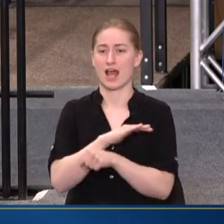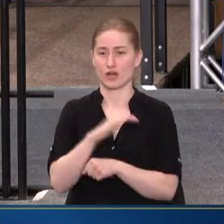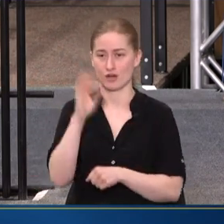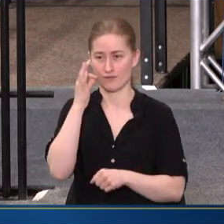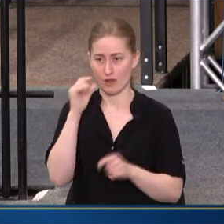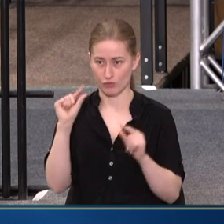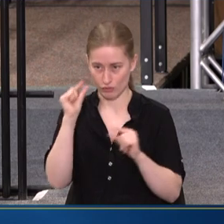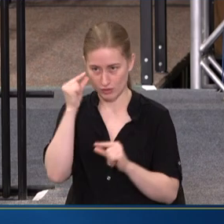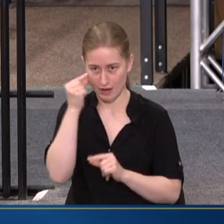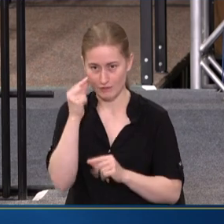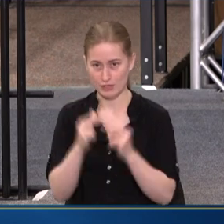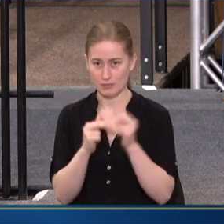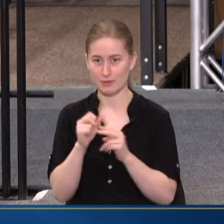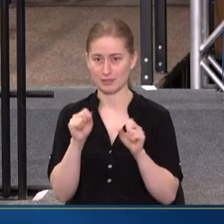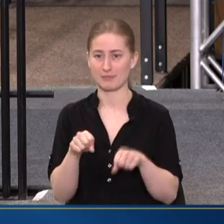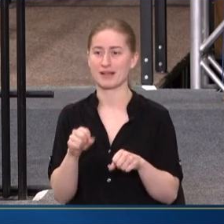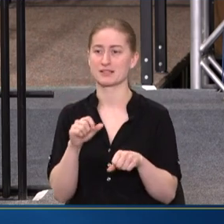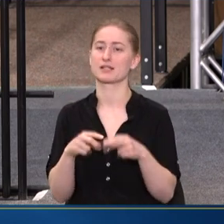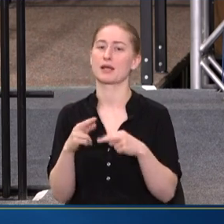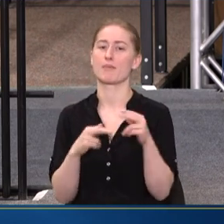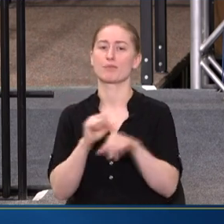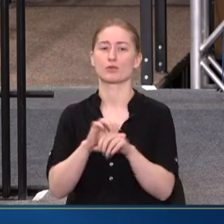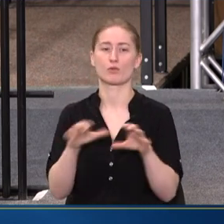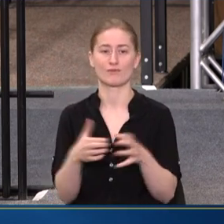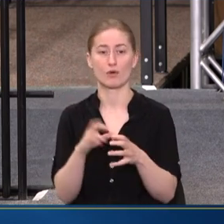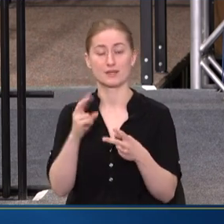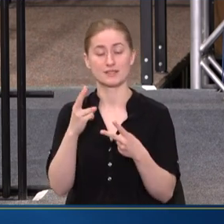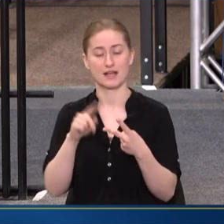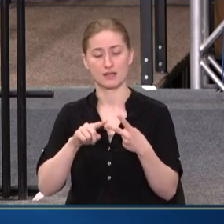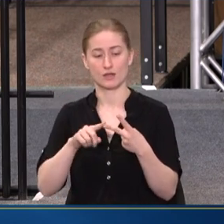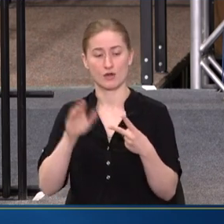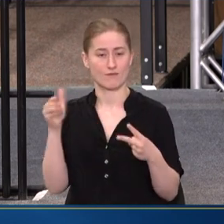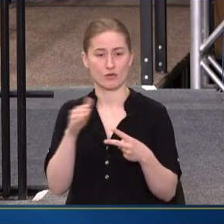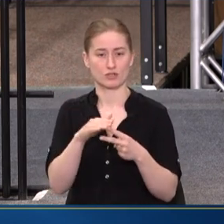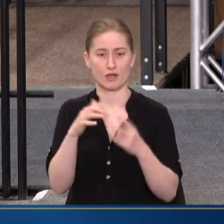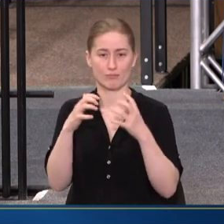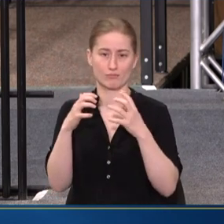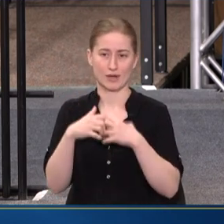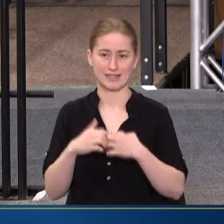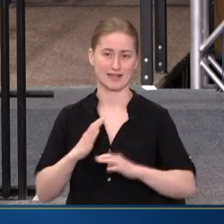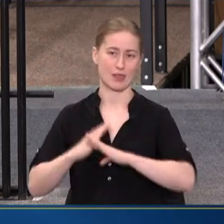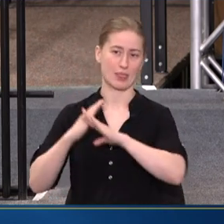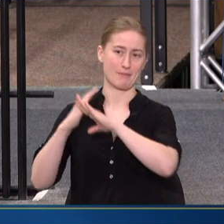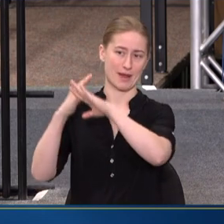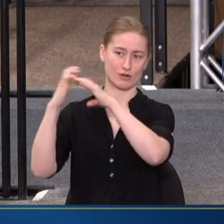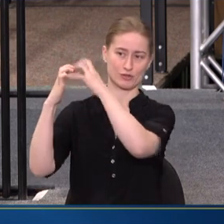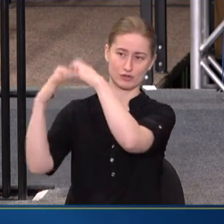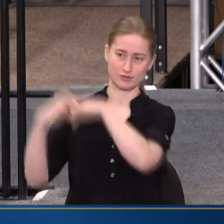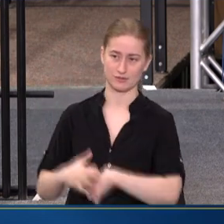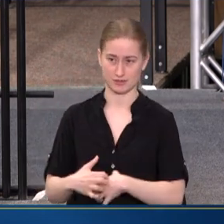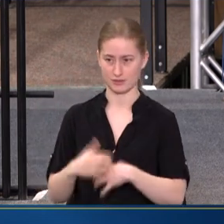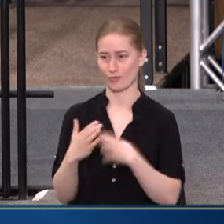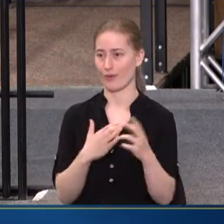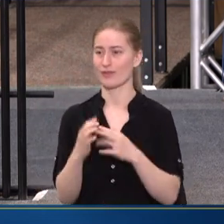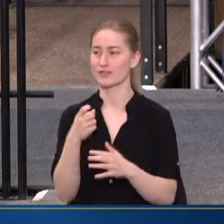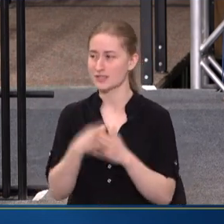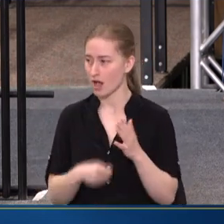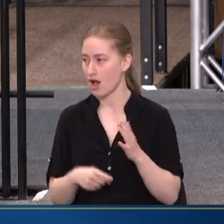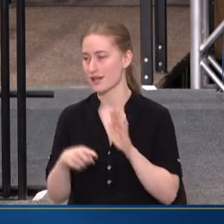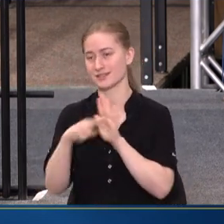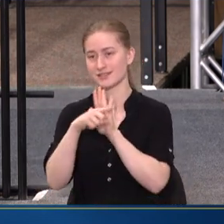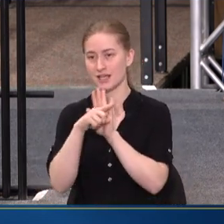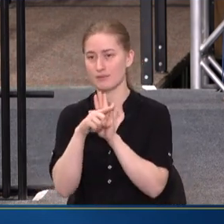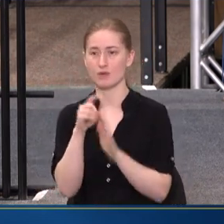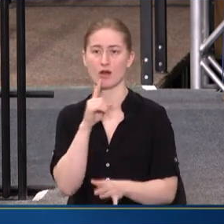CAPACITY AND BUILD OUR WORKFORCE. SECOND, WE'RE FOCUSED ON BREAKING DOWN BARRIERS TO CARE, WHETHER IT'S COST OR STIGMA